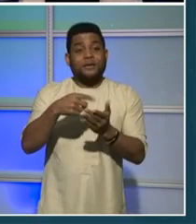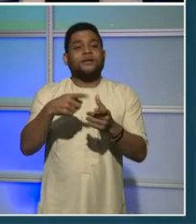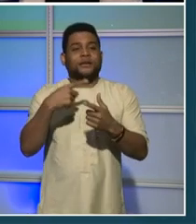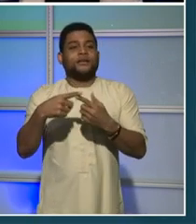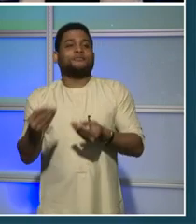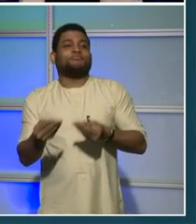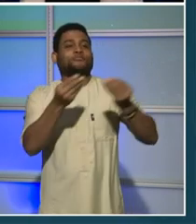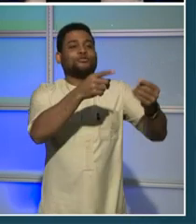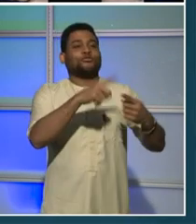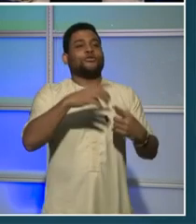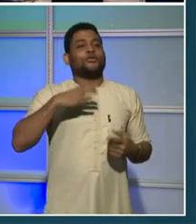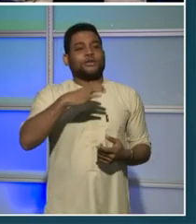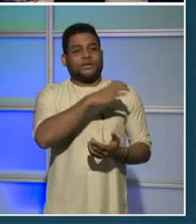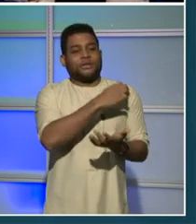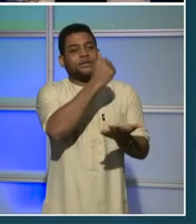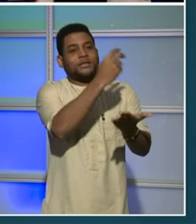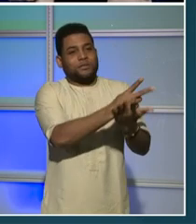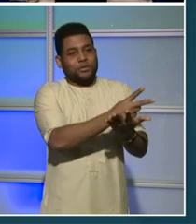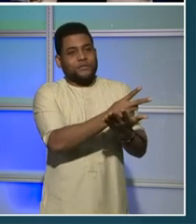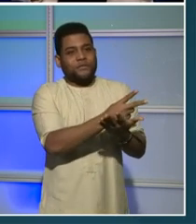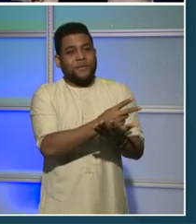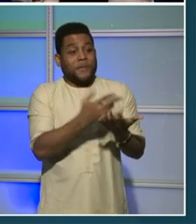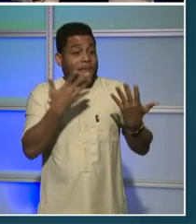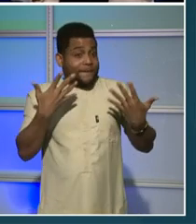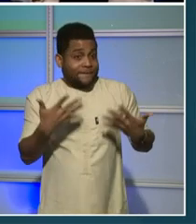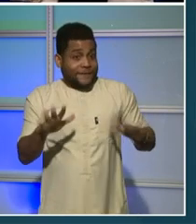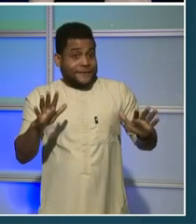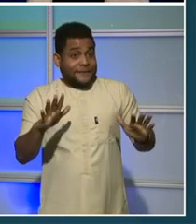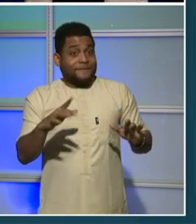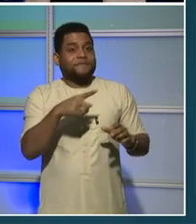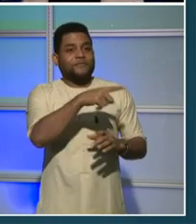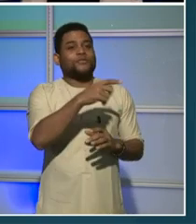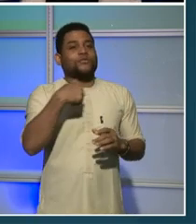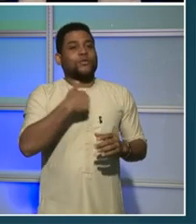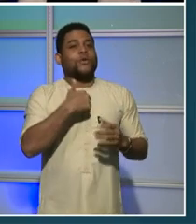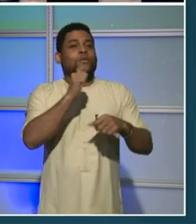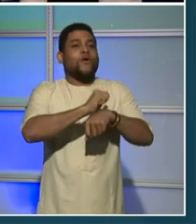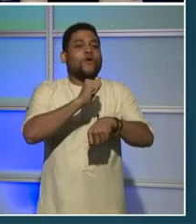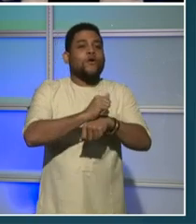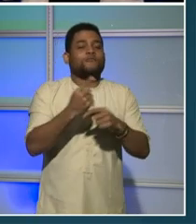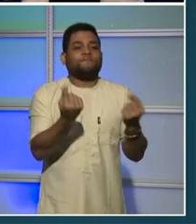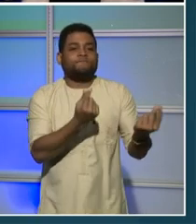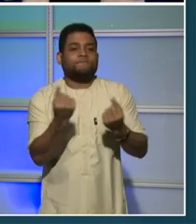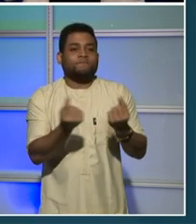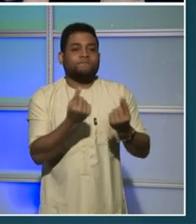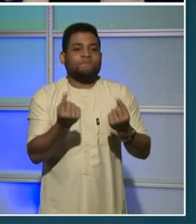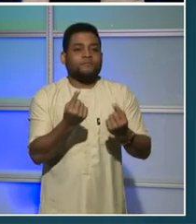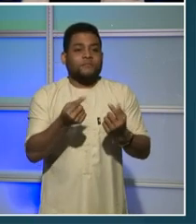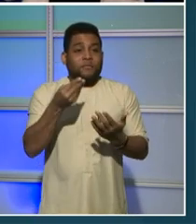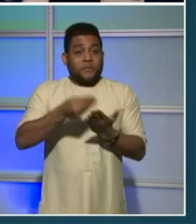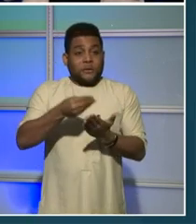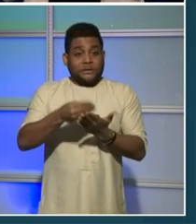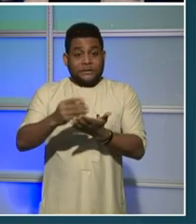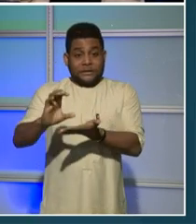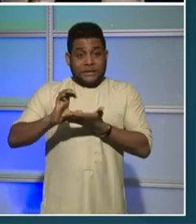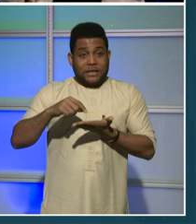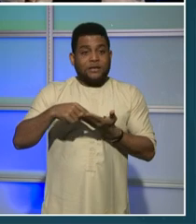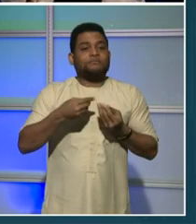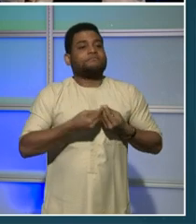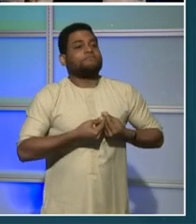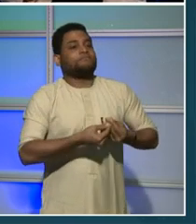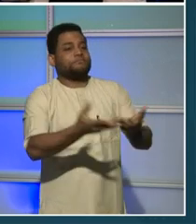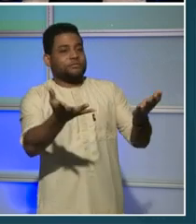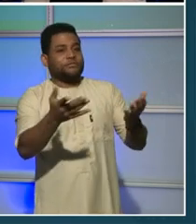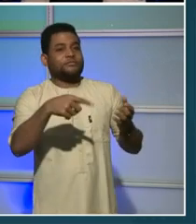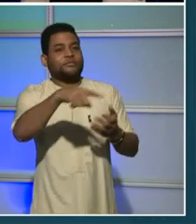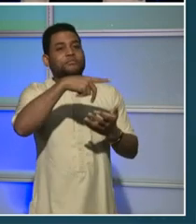After that, we move into the execution phase of the budget, which really means just spending the funds on the programs and services that were funded.